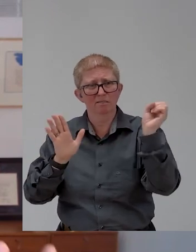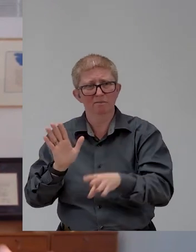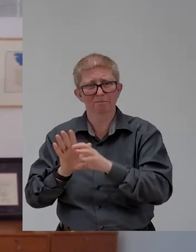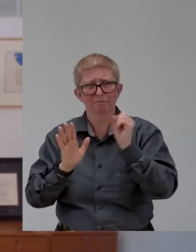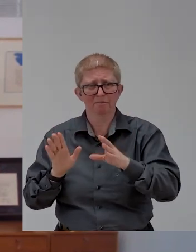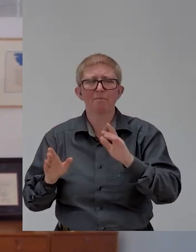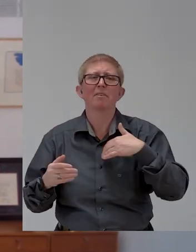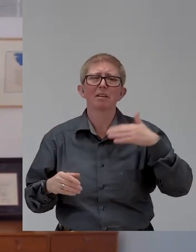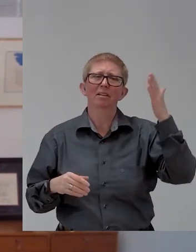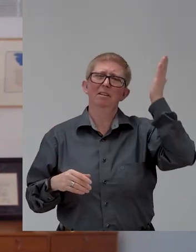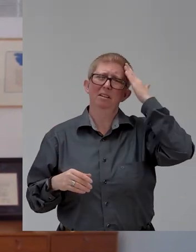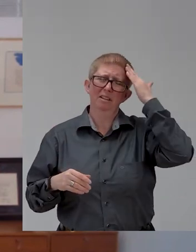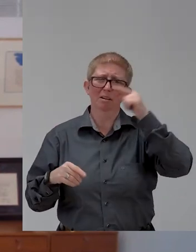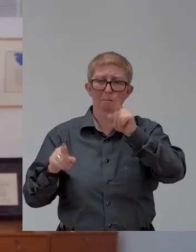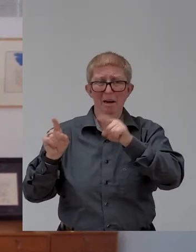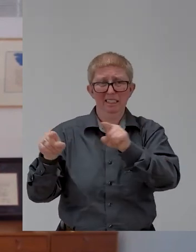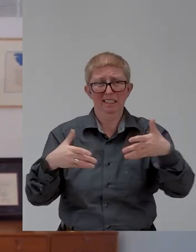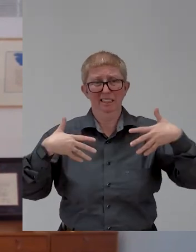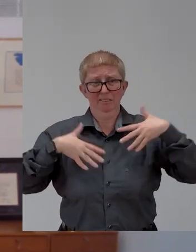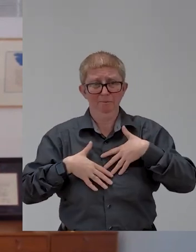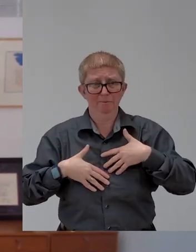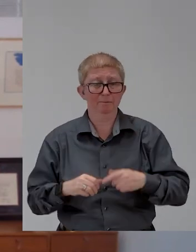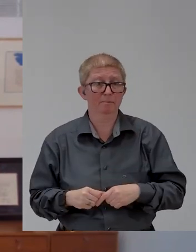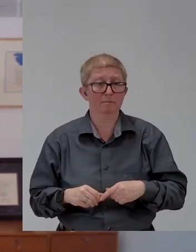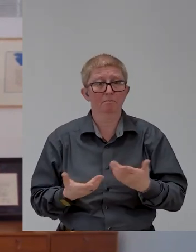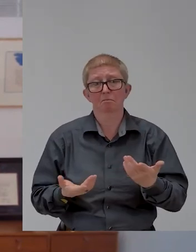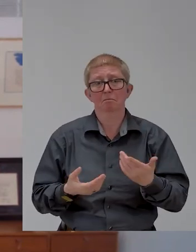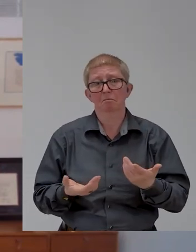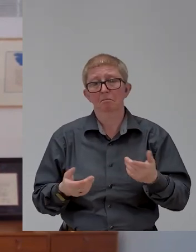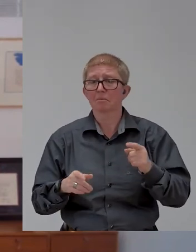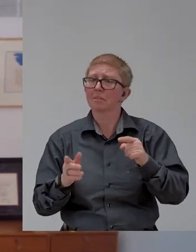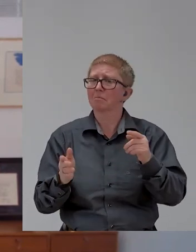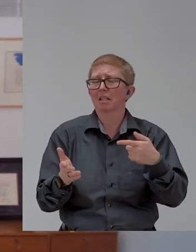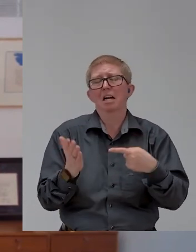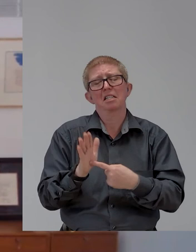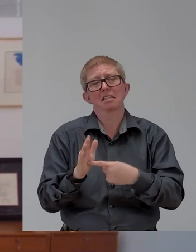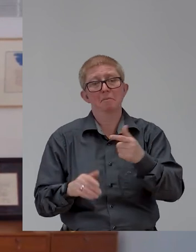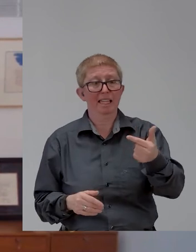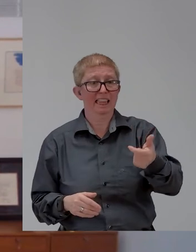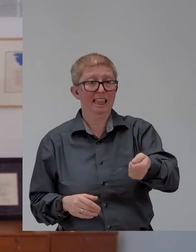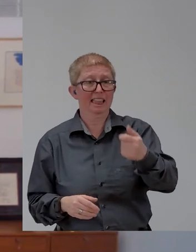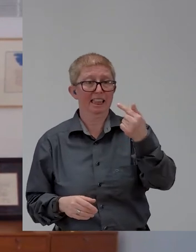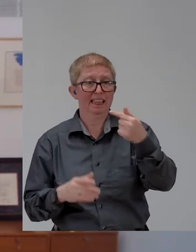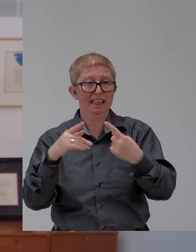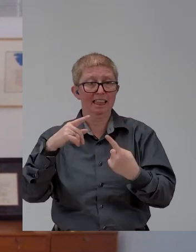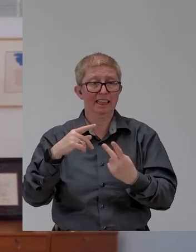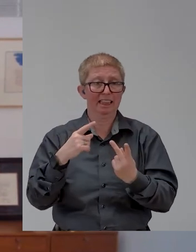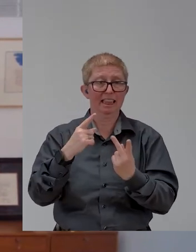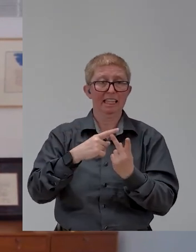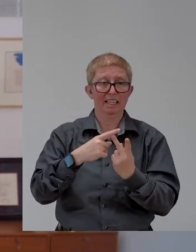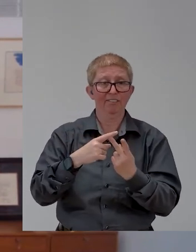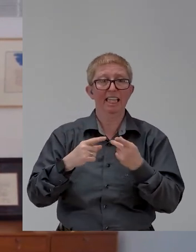When do you watch a news program and top breaking news story, web accessibility, right?